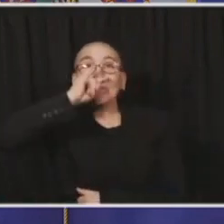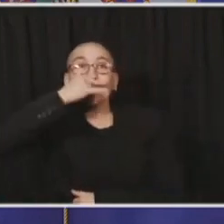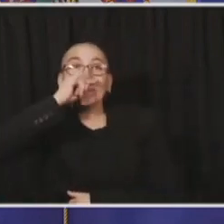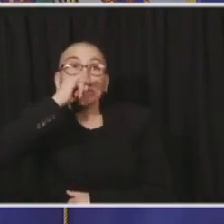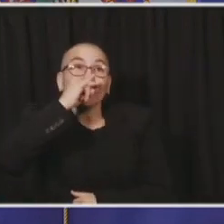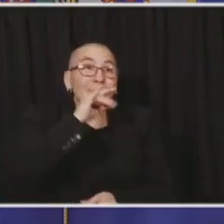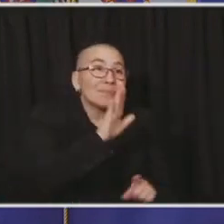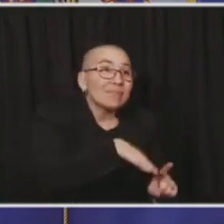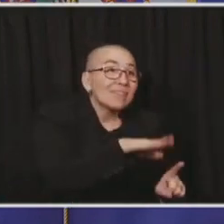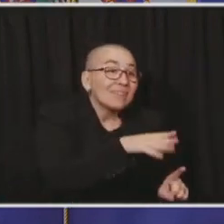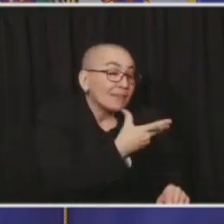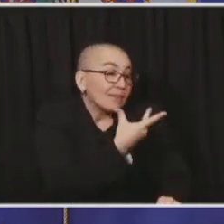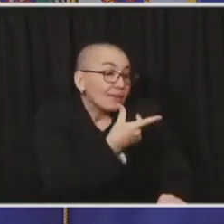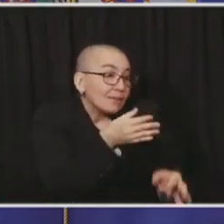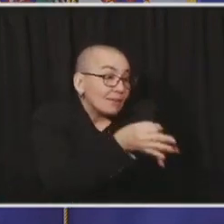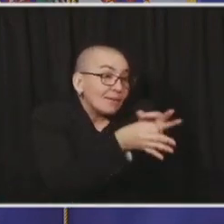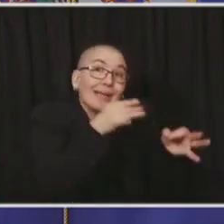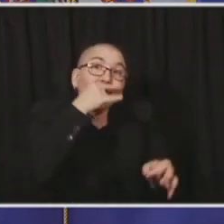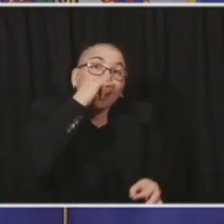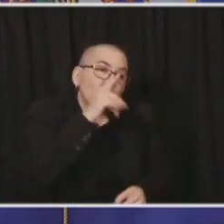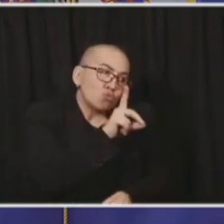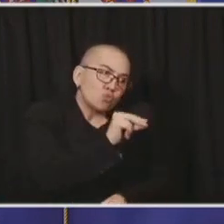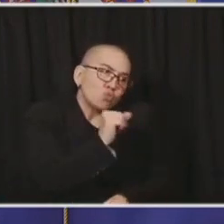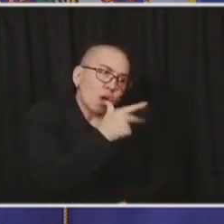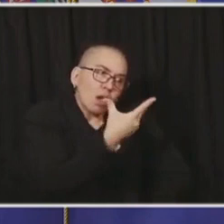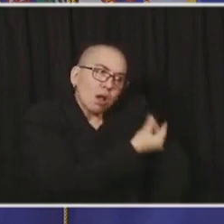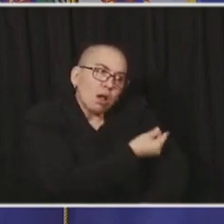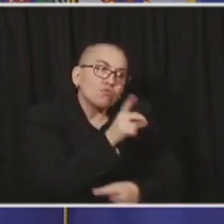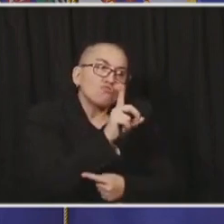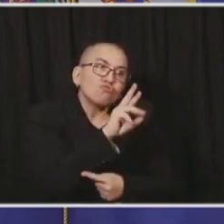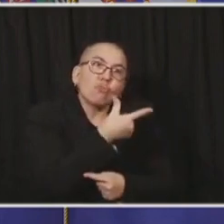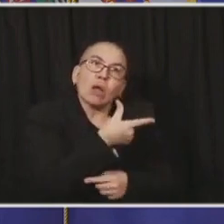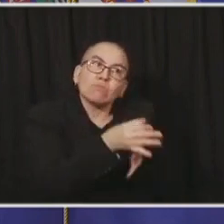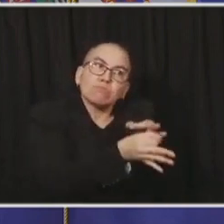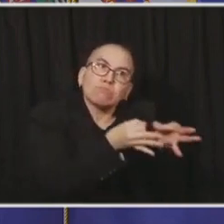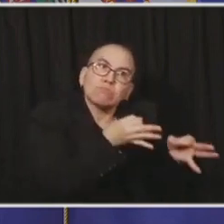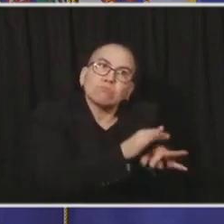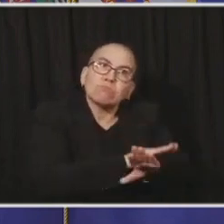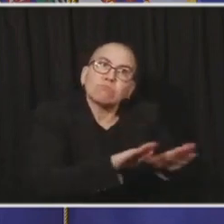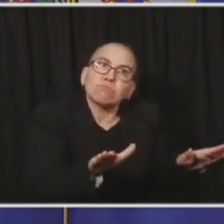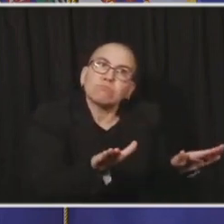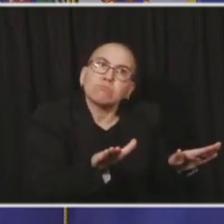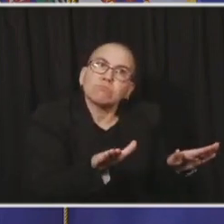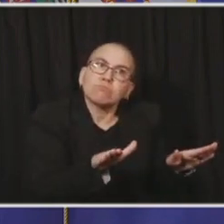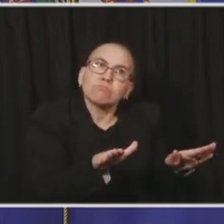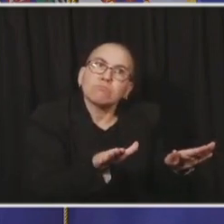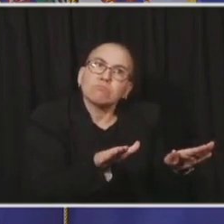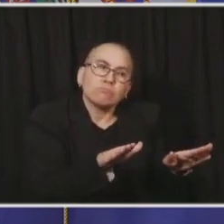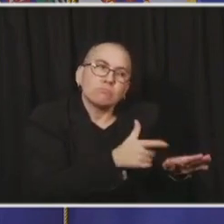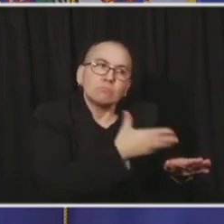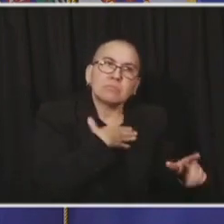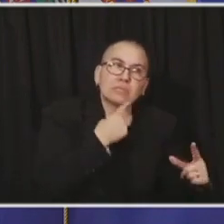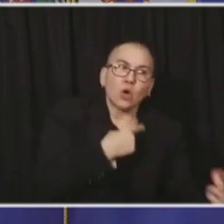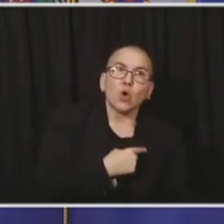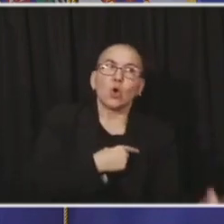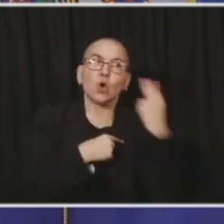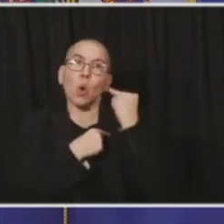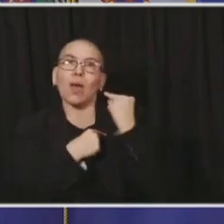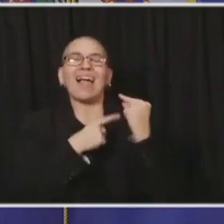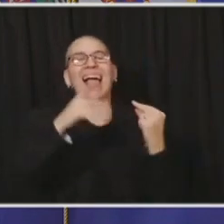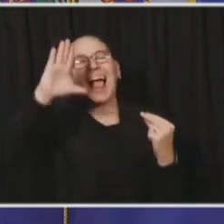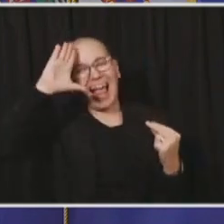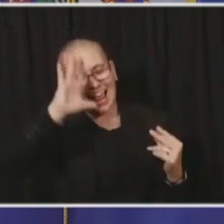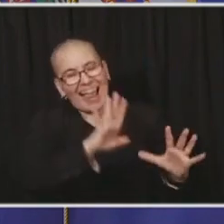can to try and mitigate that. And I want to be clear, you're not going to take all the risk out, but there's things you can do. You can wear a mask. You can separate. Keep it to one other